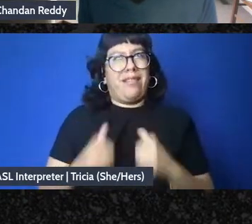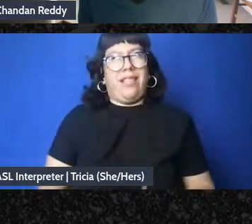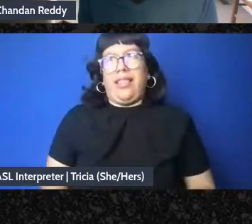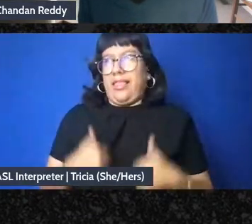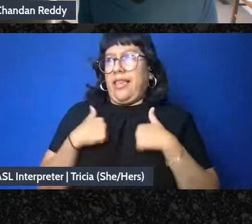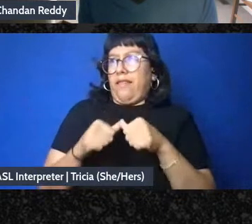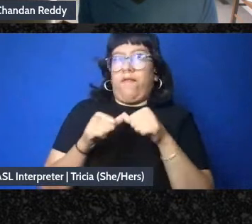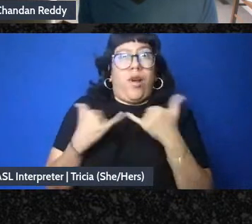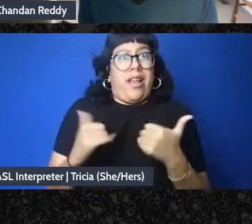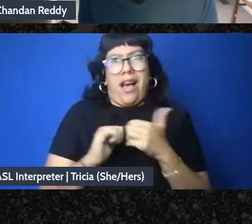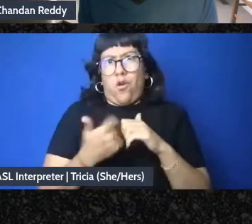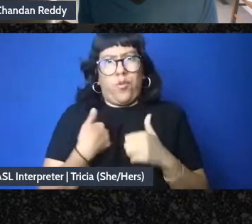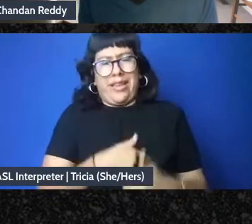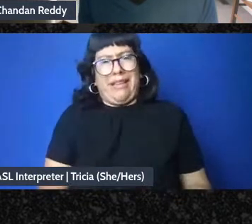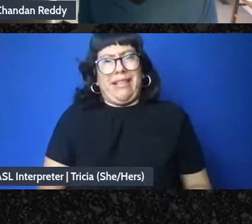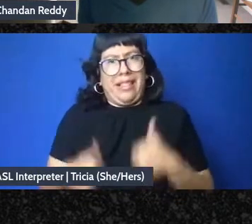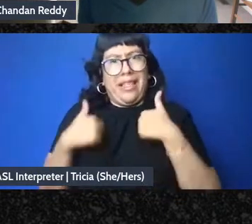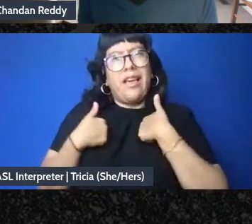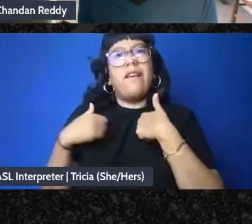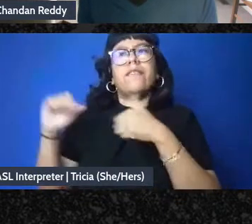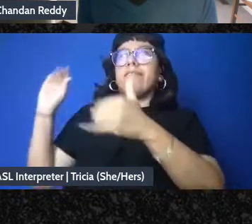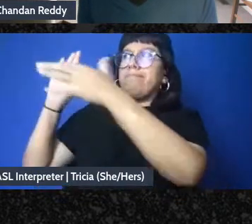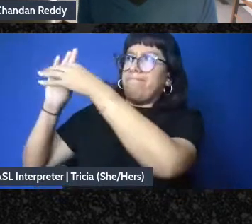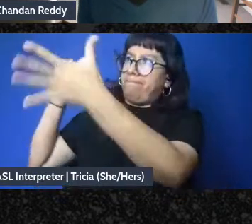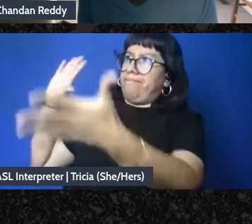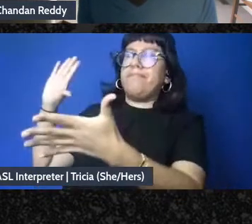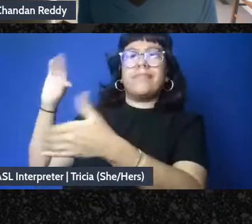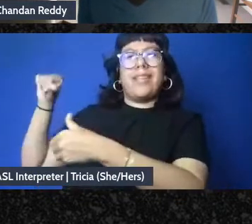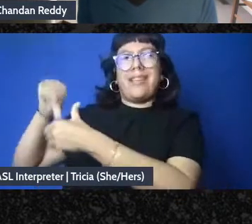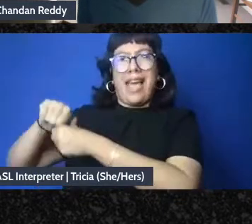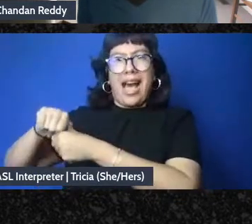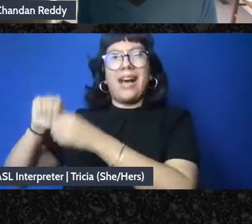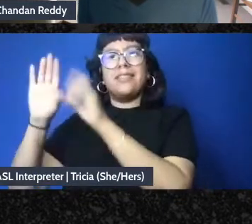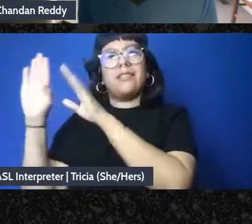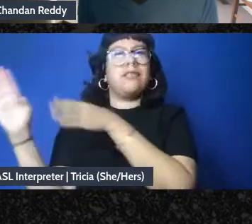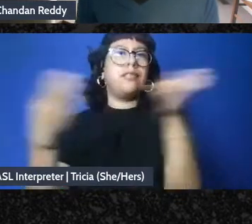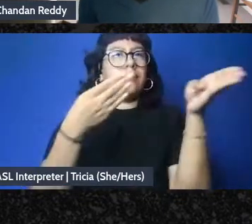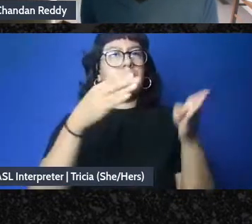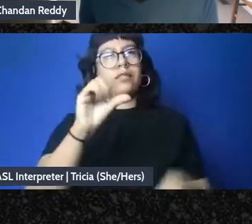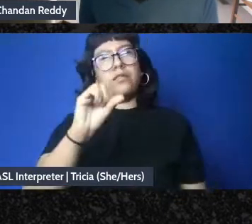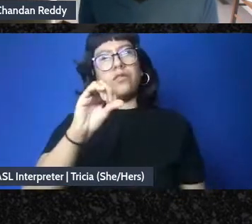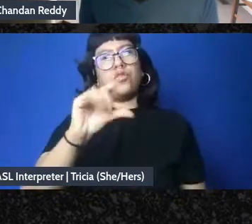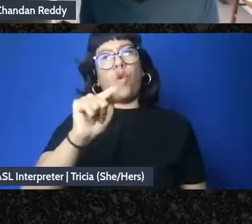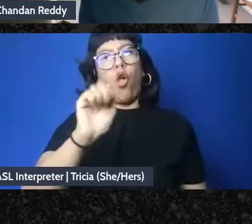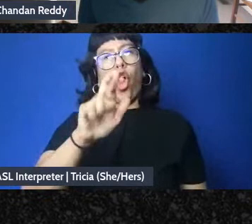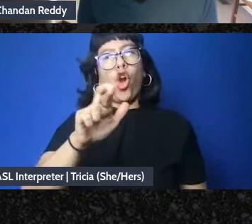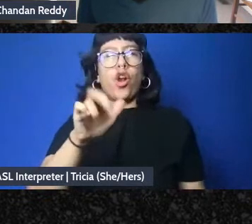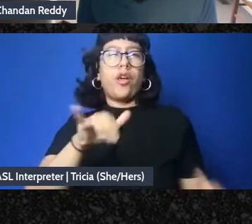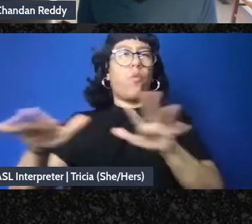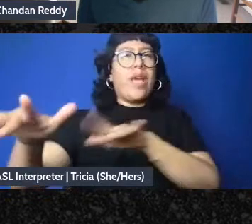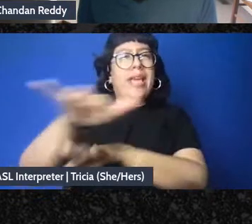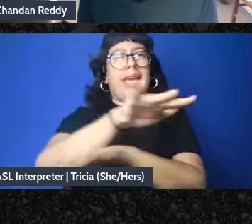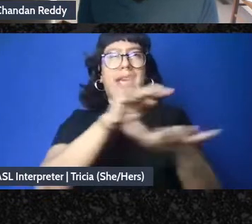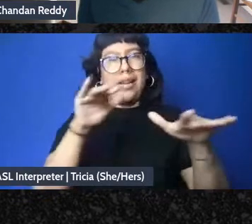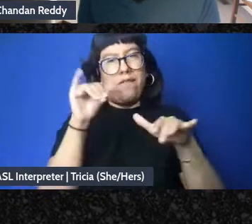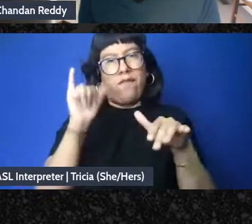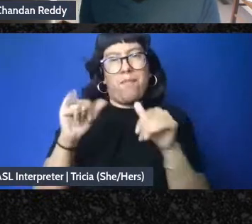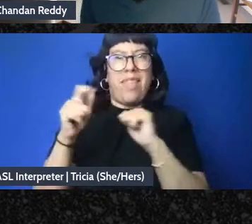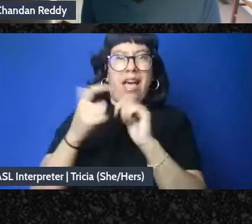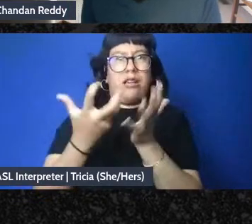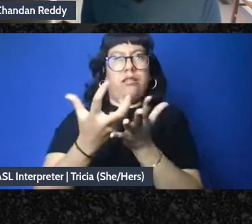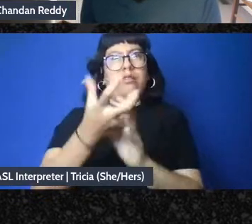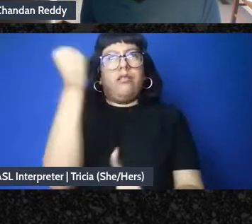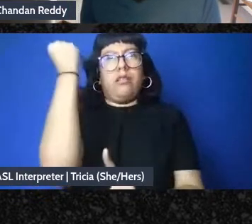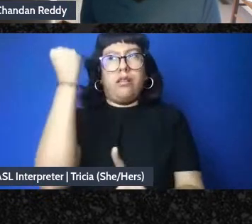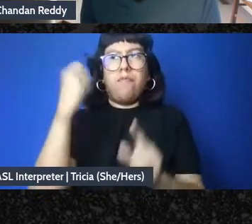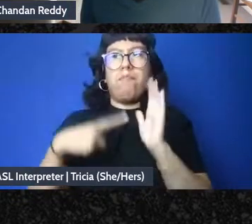living and just flip the switch from fossil fuels to solar and wind and on an extractive model and uphold colonial